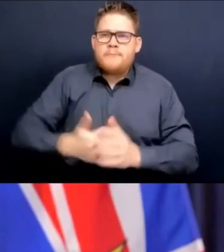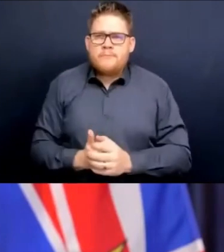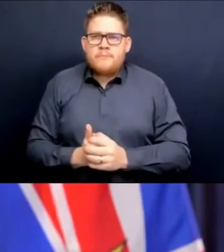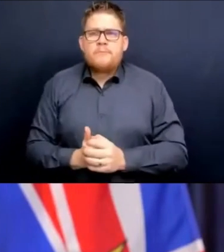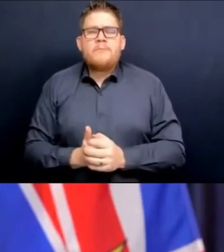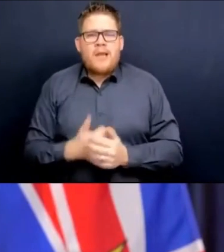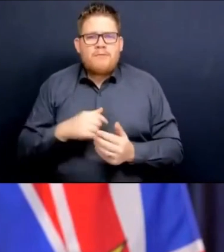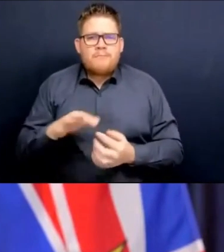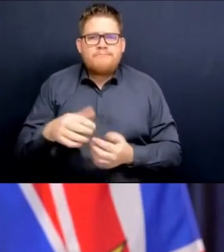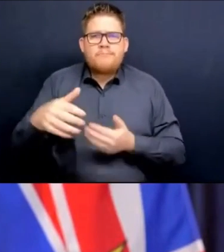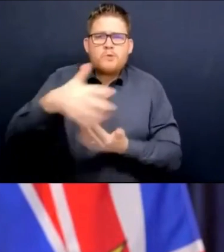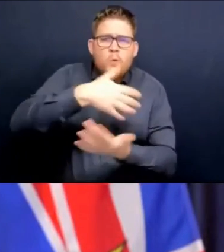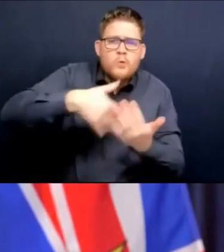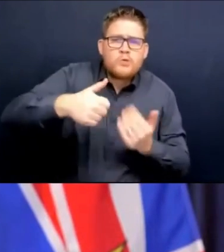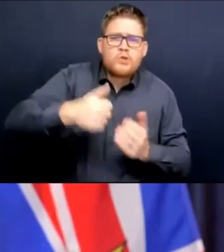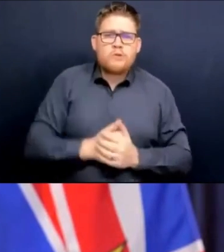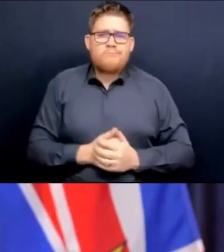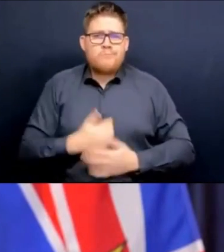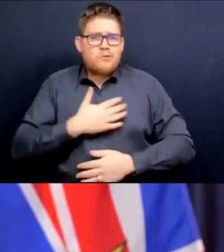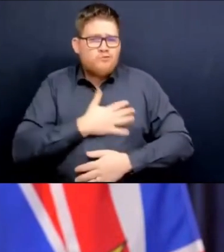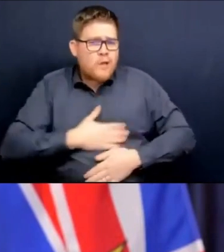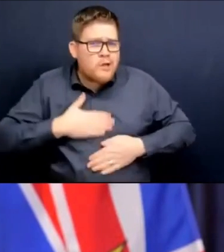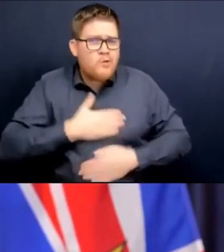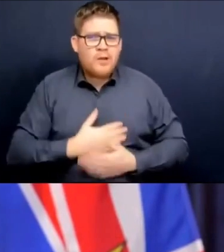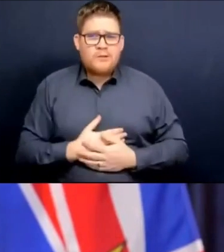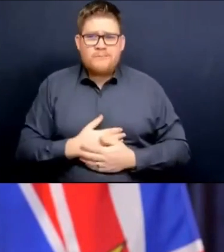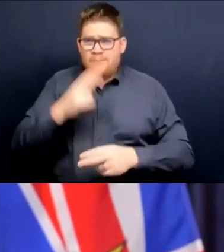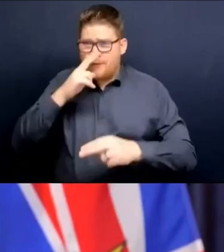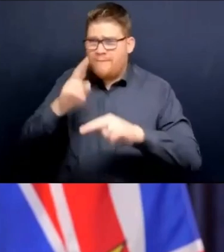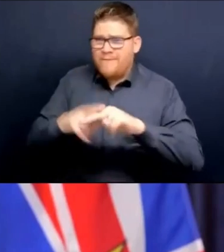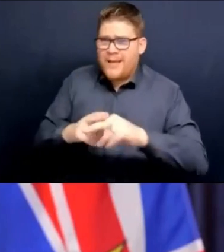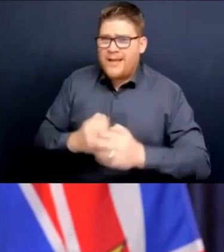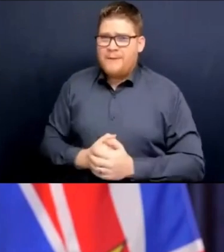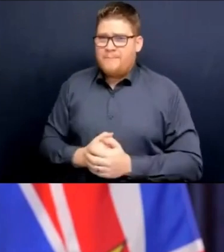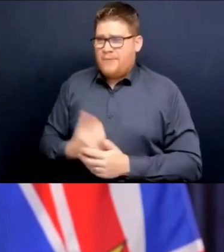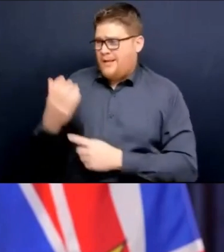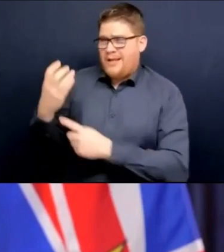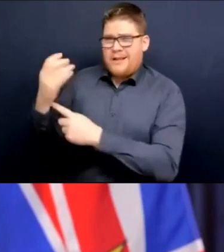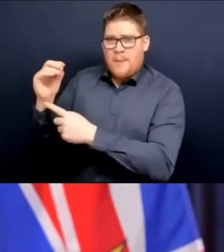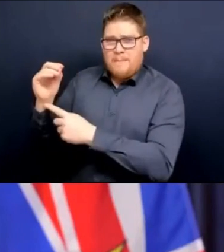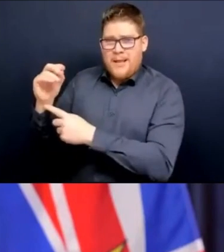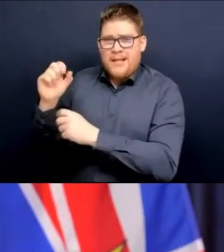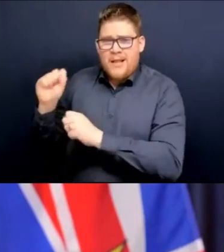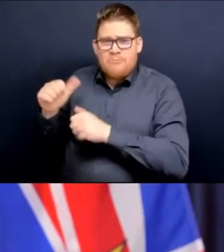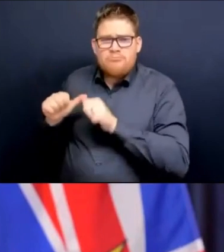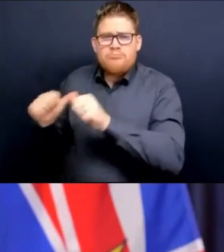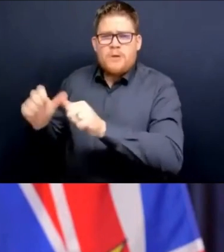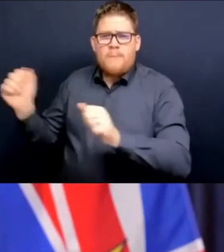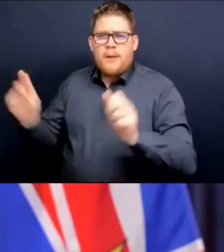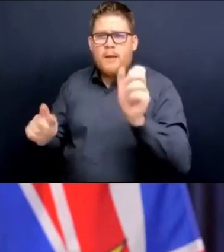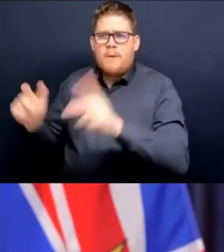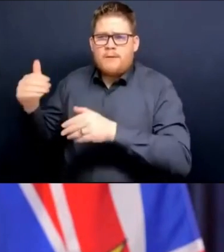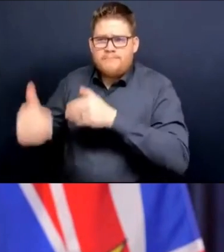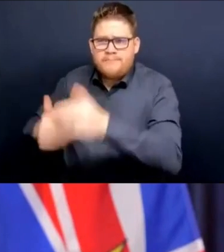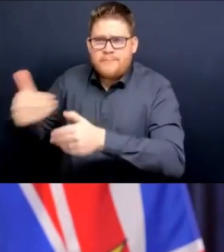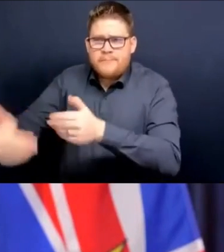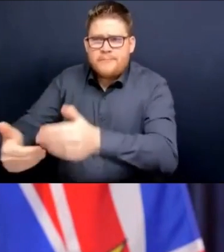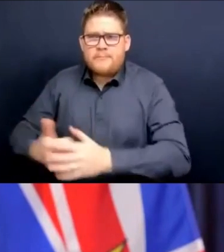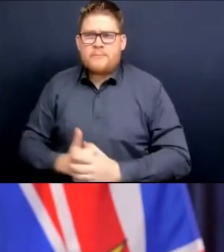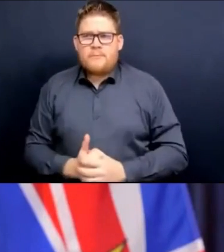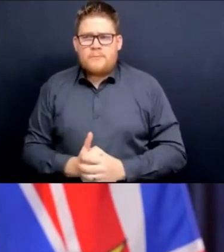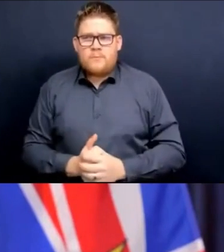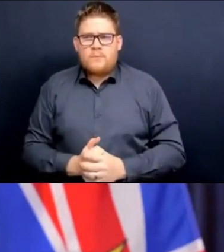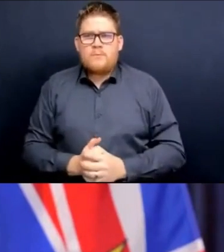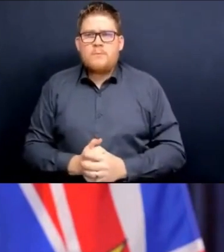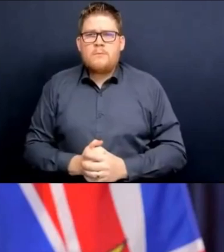a go of it in a tough time. But I also want to say that Minister Ravi Kallon and I and Dr. Henry briefed over 150